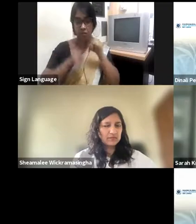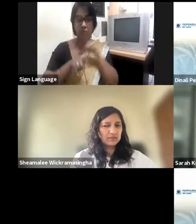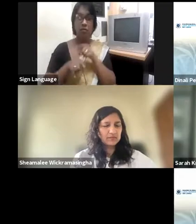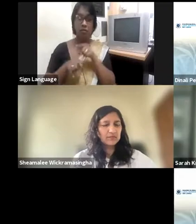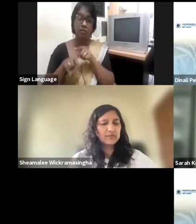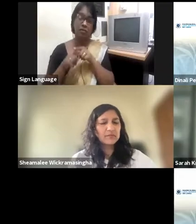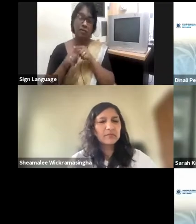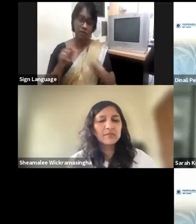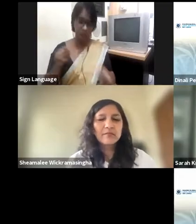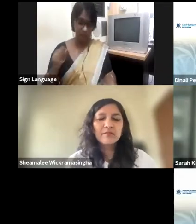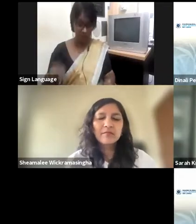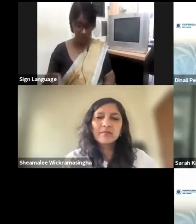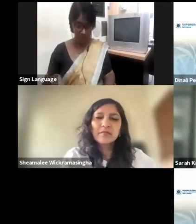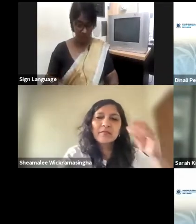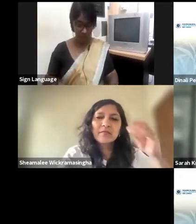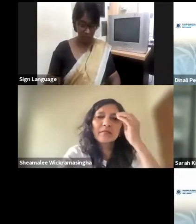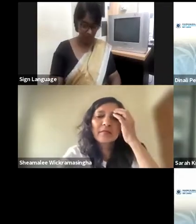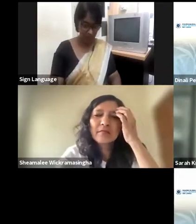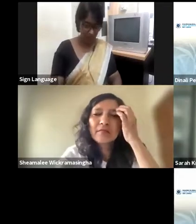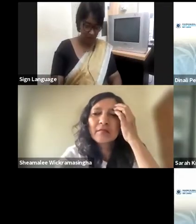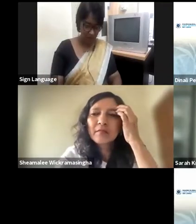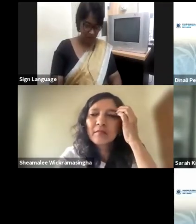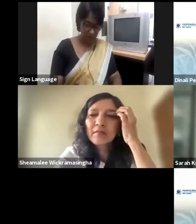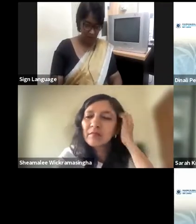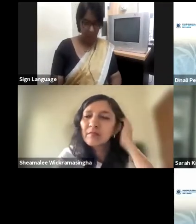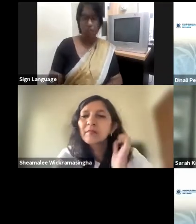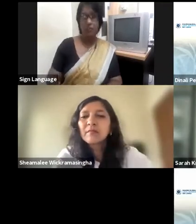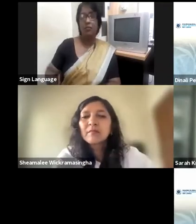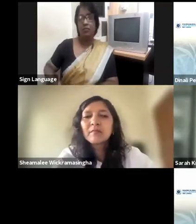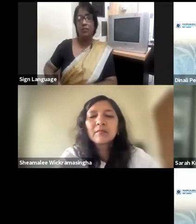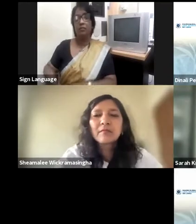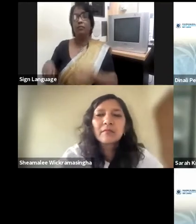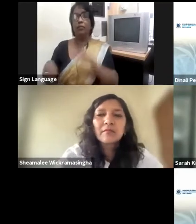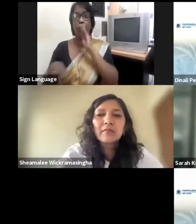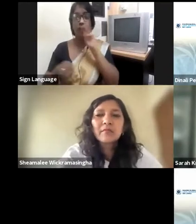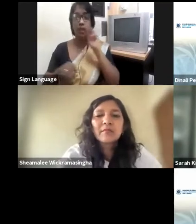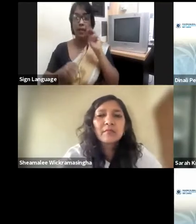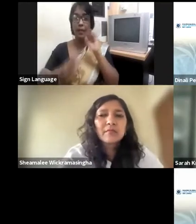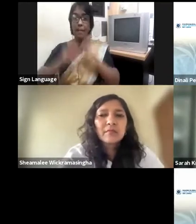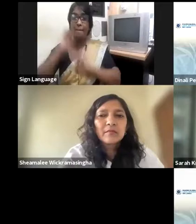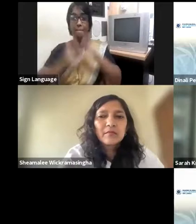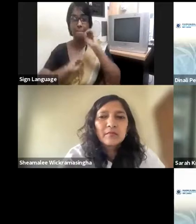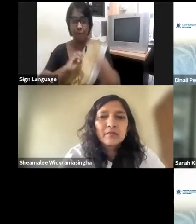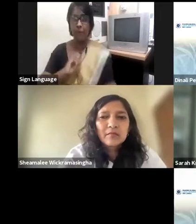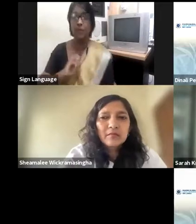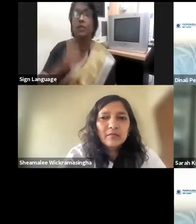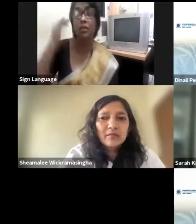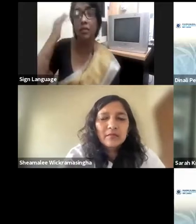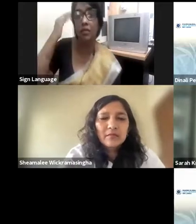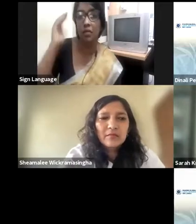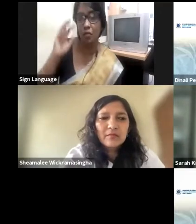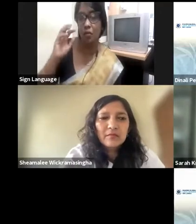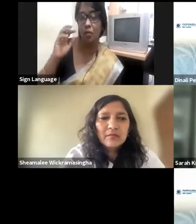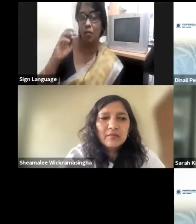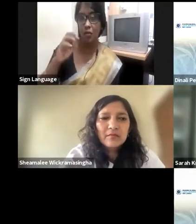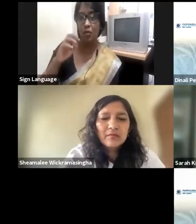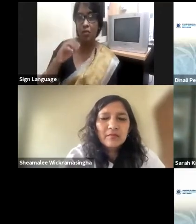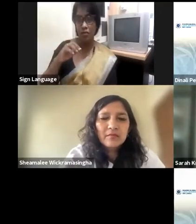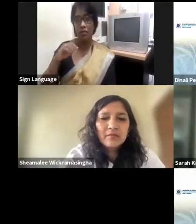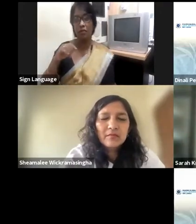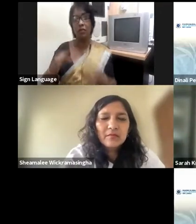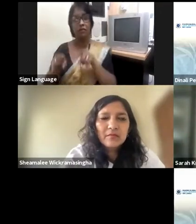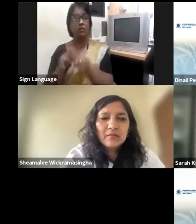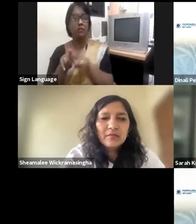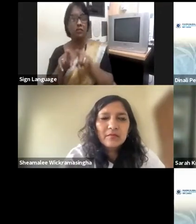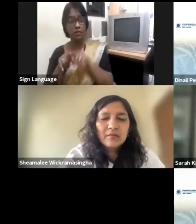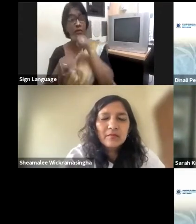of, you know, of the board should be women to try to kind of really see some of those business benefits coming